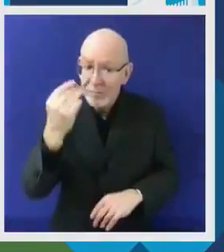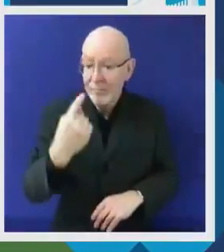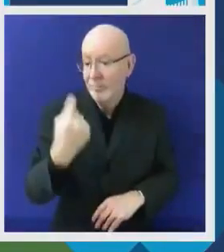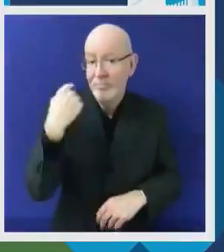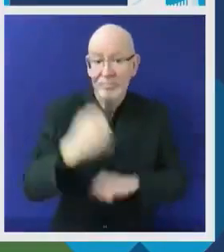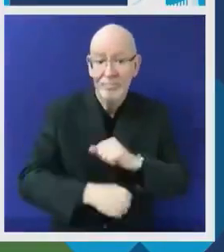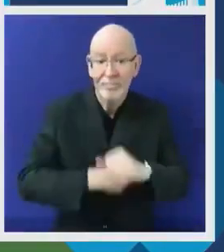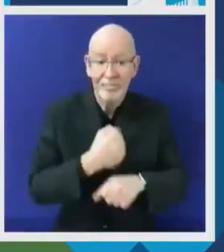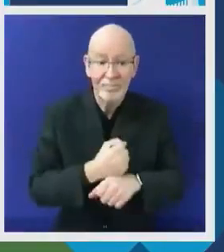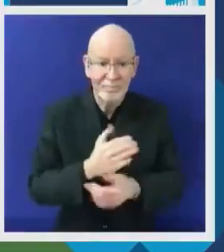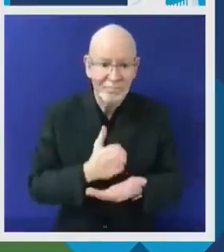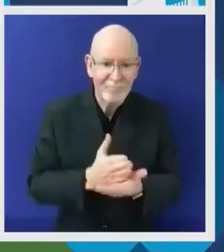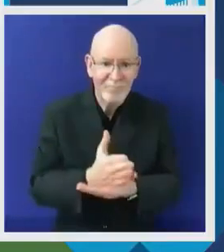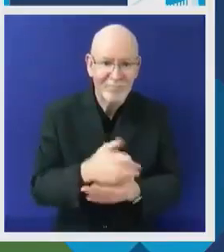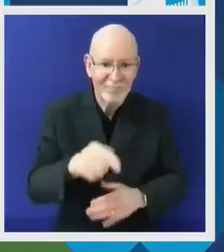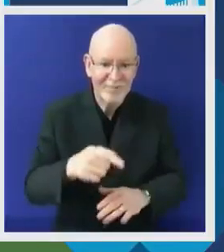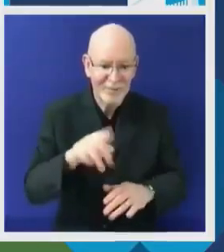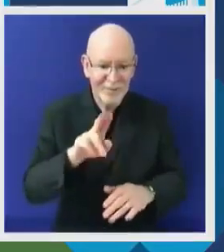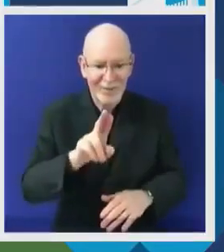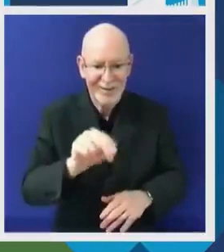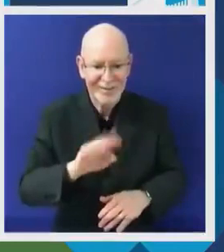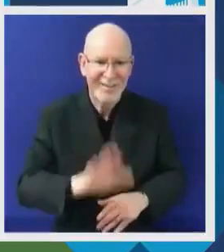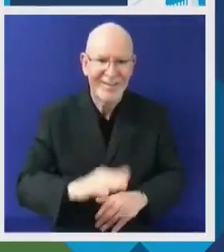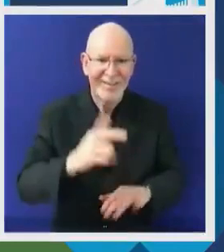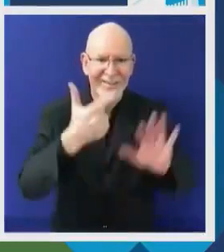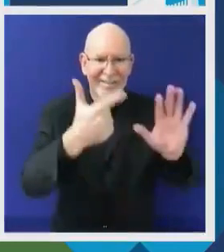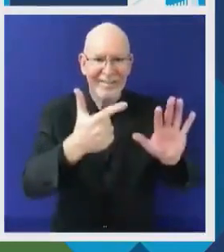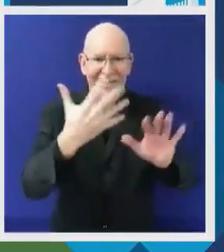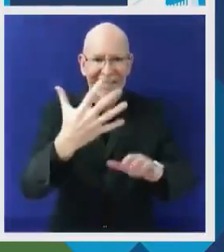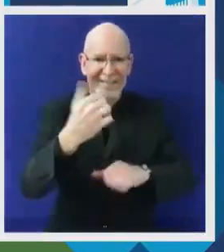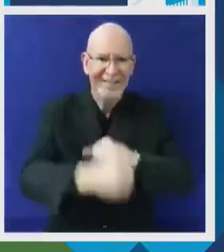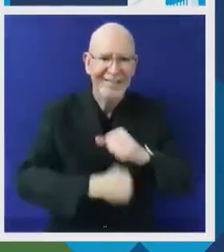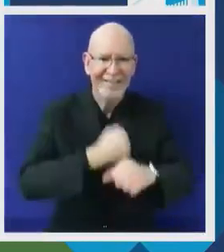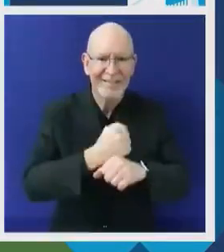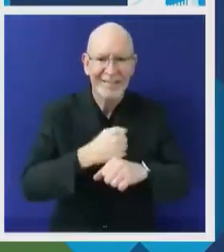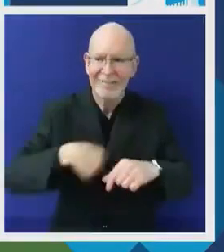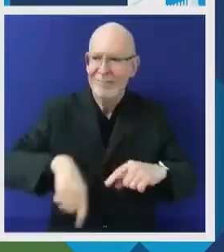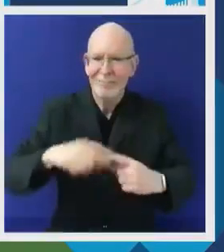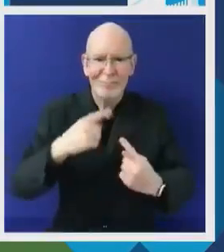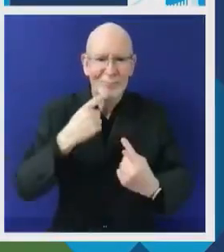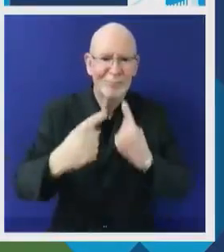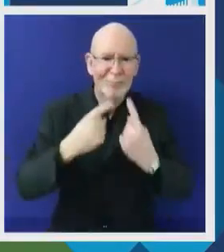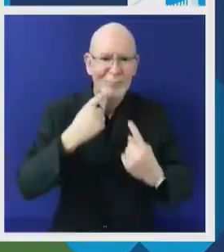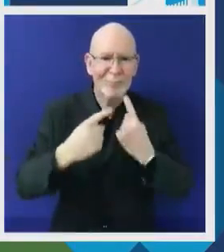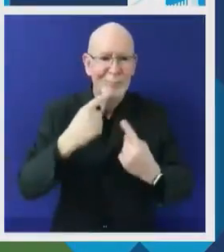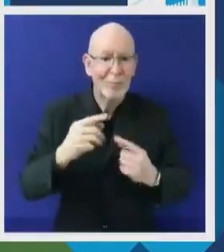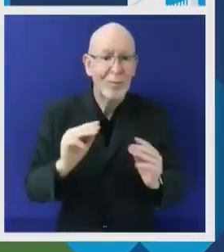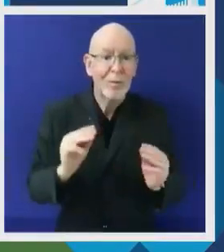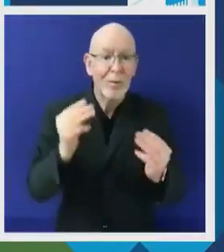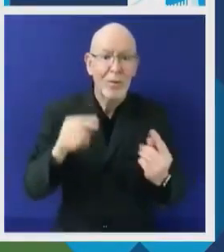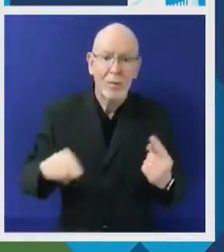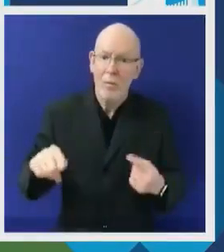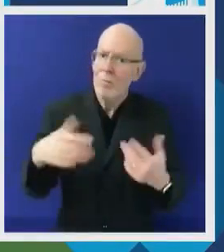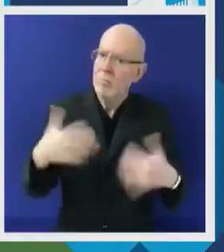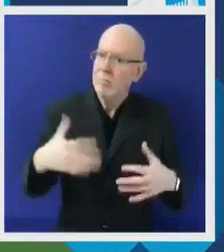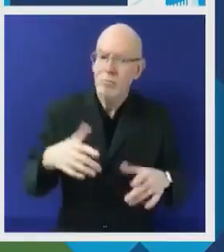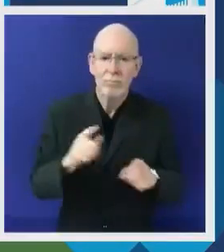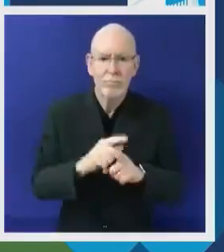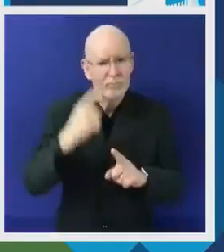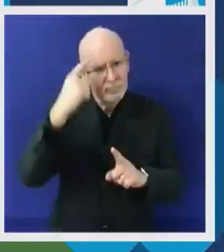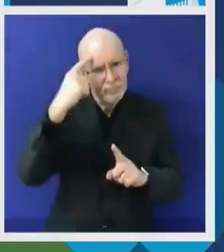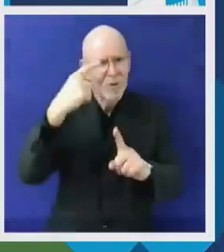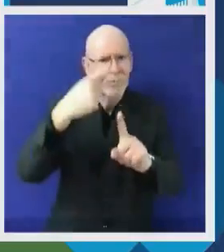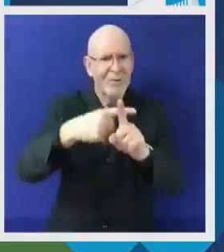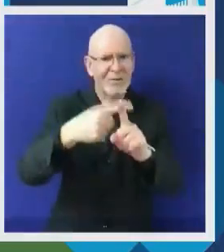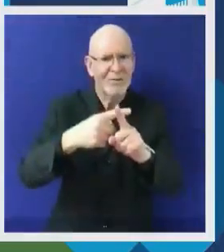For us at the UN, we are already having the tool to do this. In 2018, the Secretary General launched the first ever UN system-wide